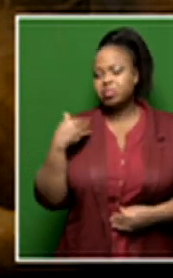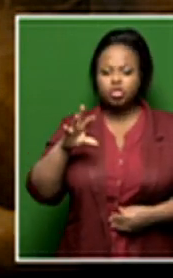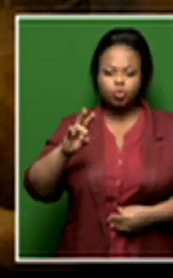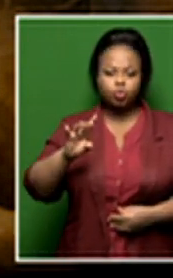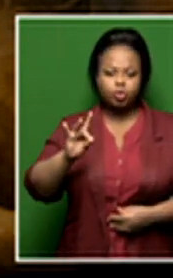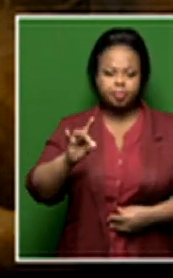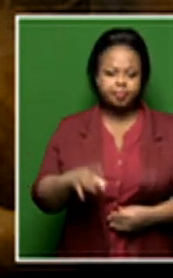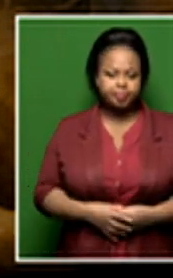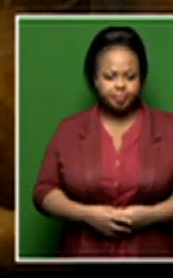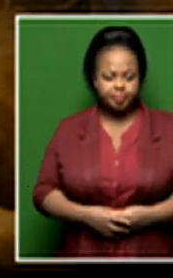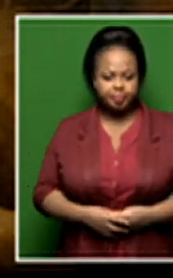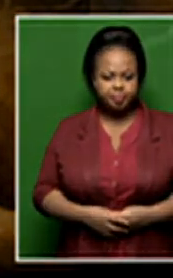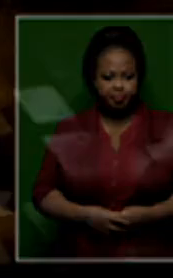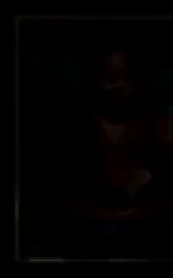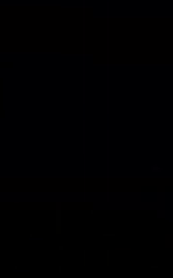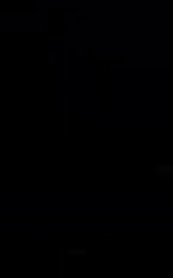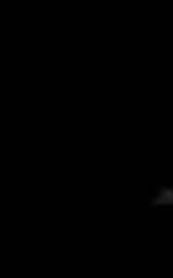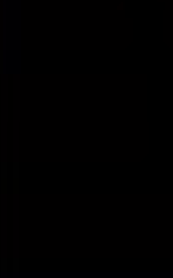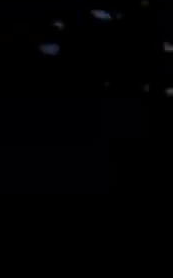Tuesday. you.